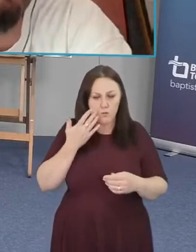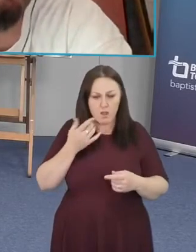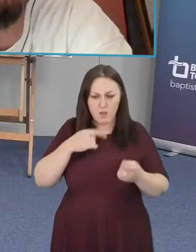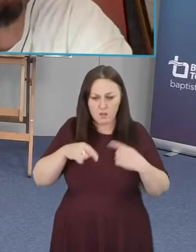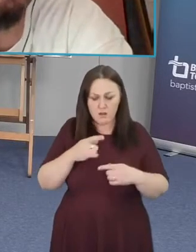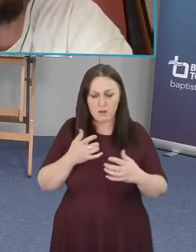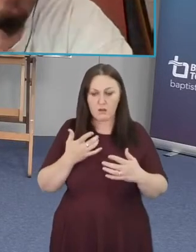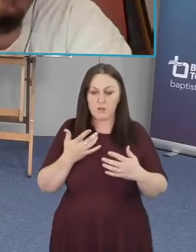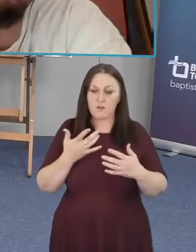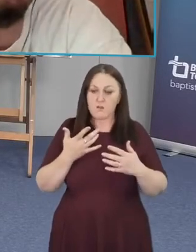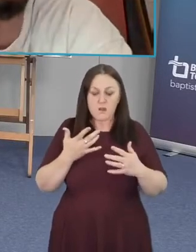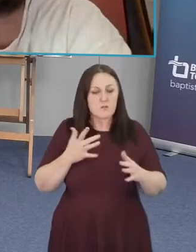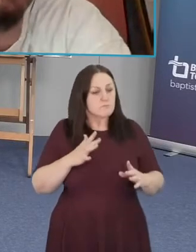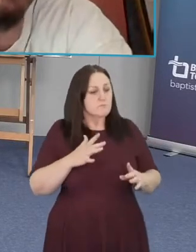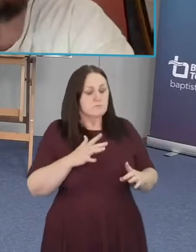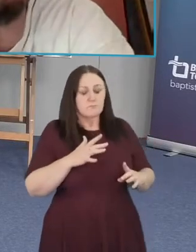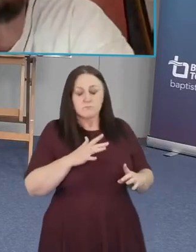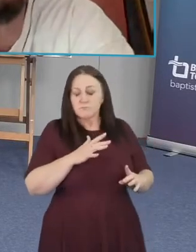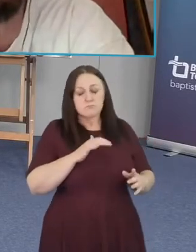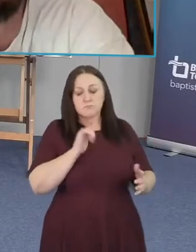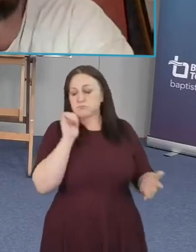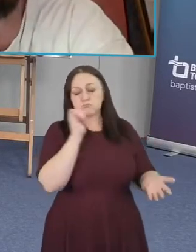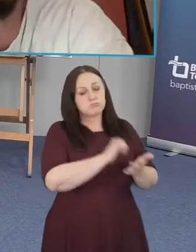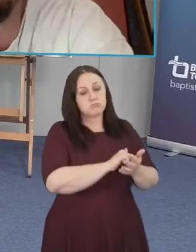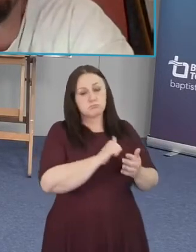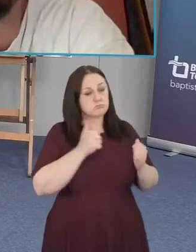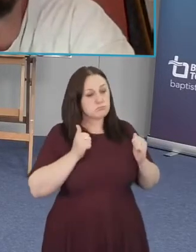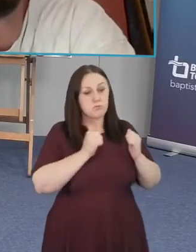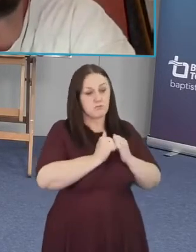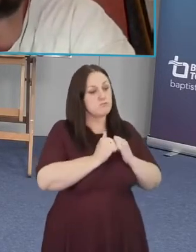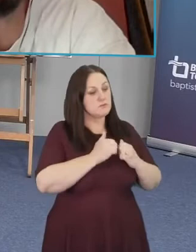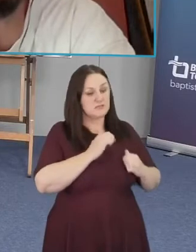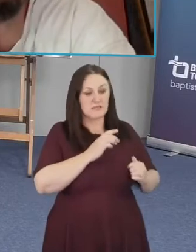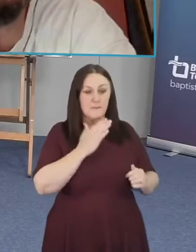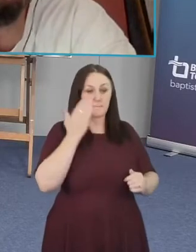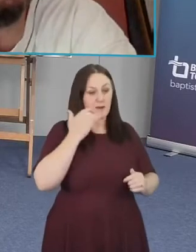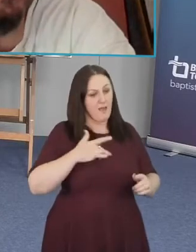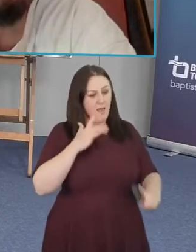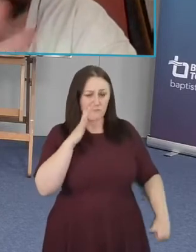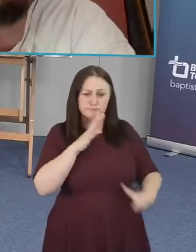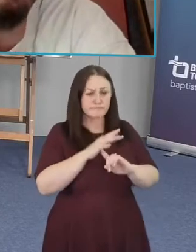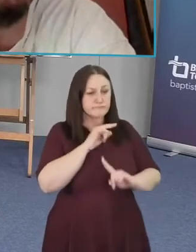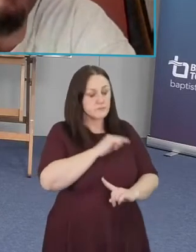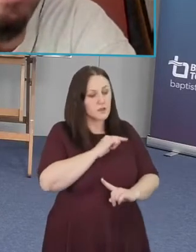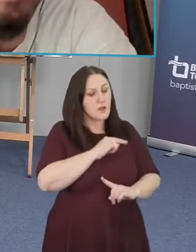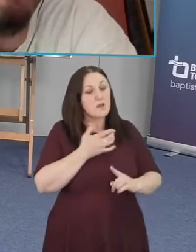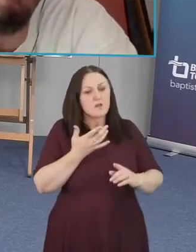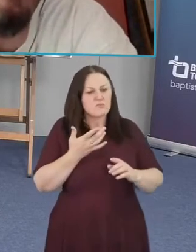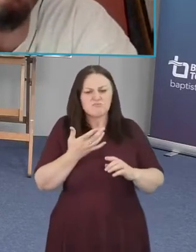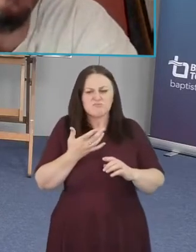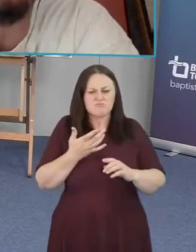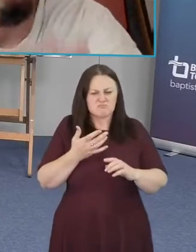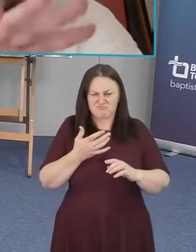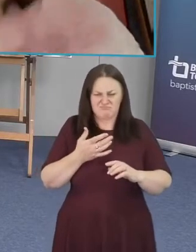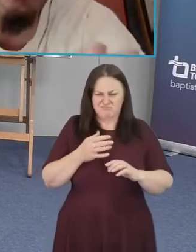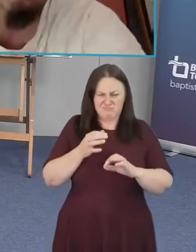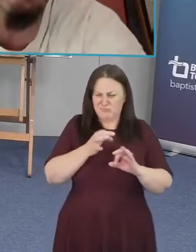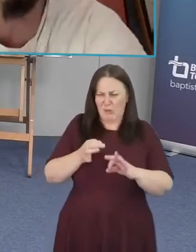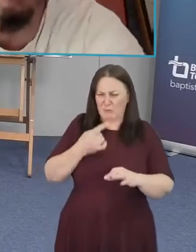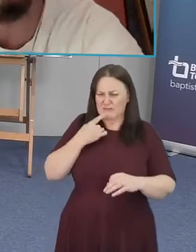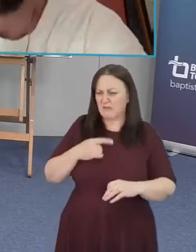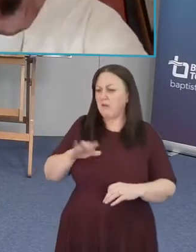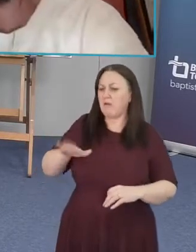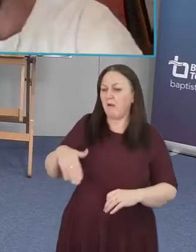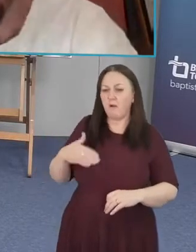affirm that black lives matter i think what all that we're doing certainly no one's saying that white lives don't matter or that